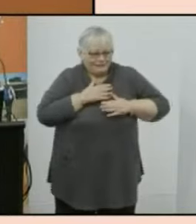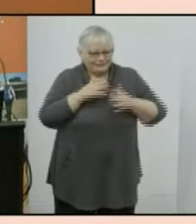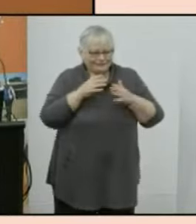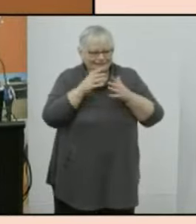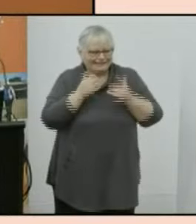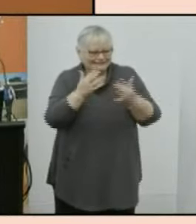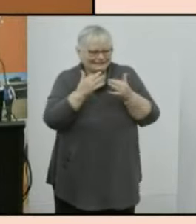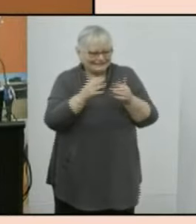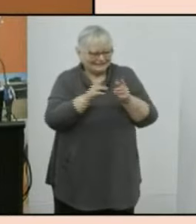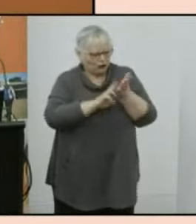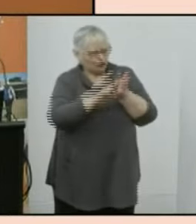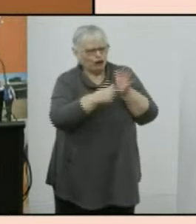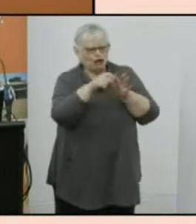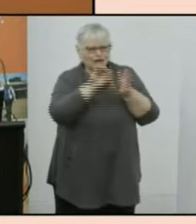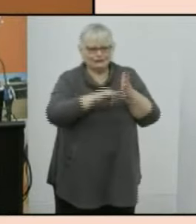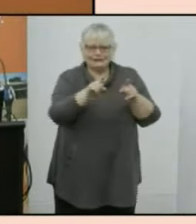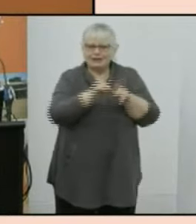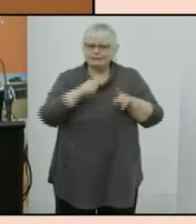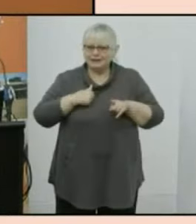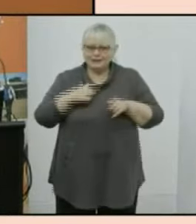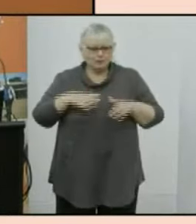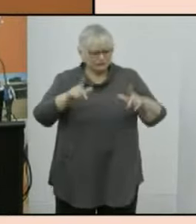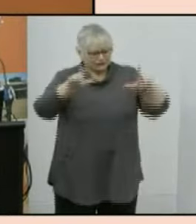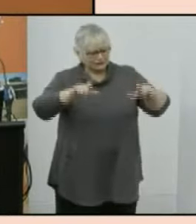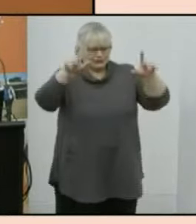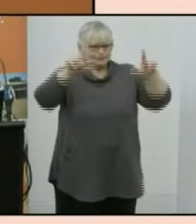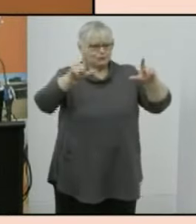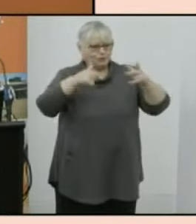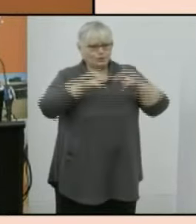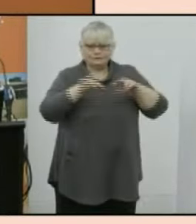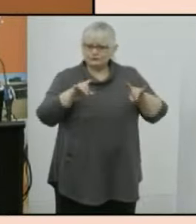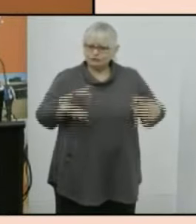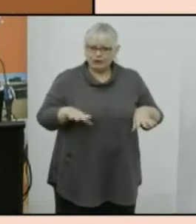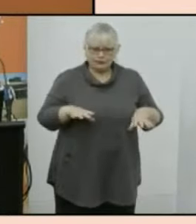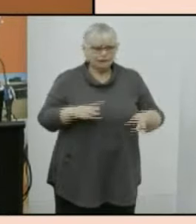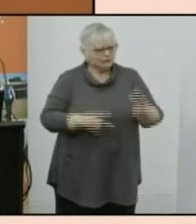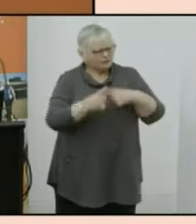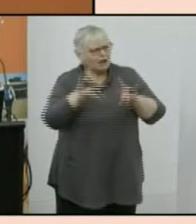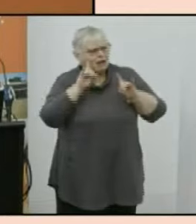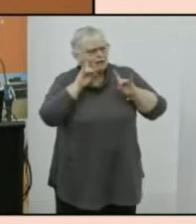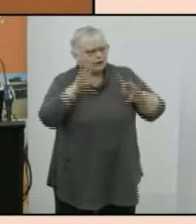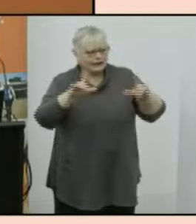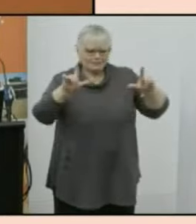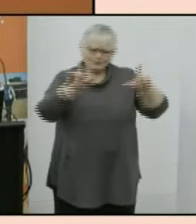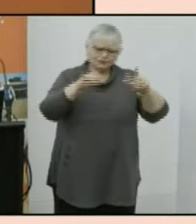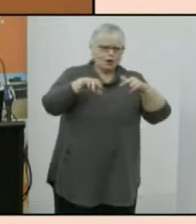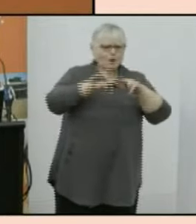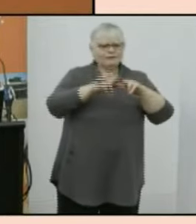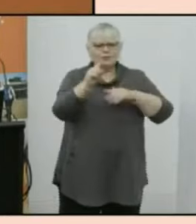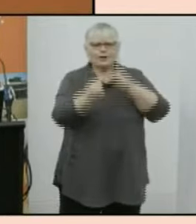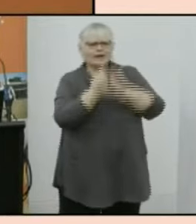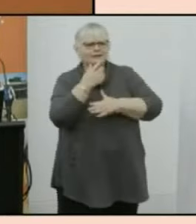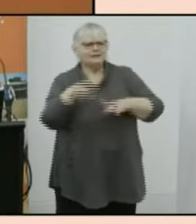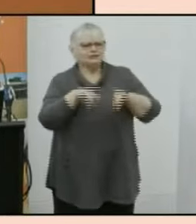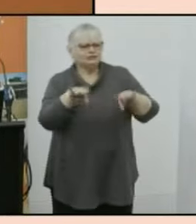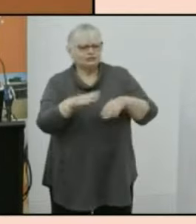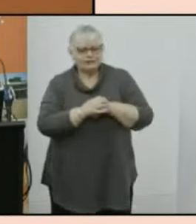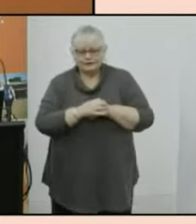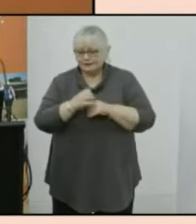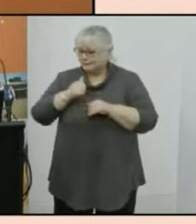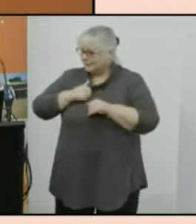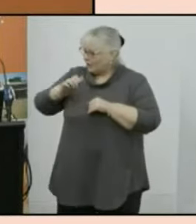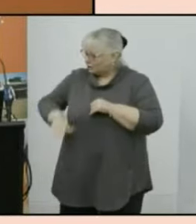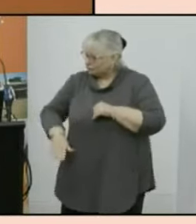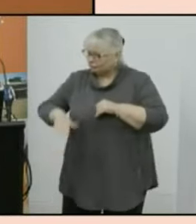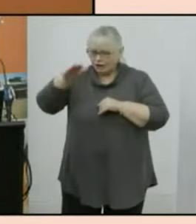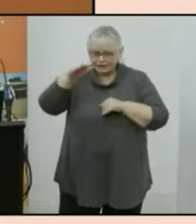it's a snapshot of australia and gives australians a detailed picture of their communities i spent part of my childhood